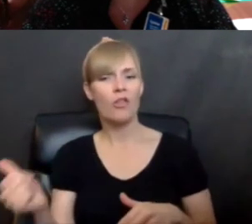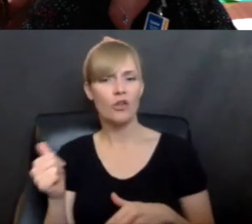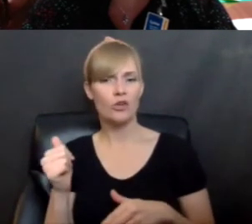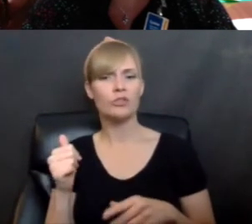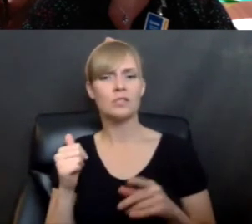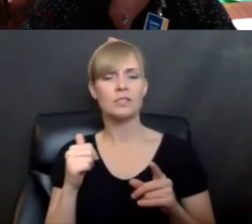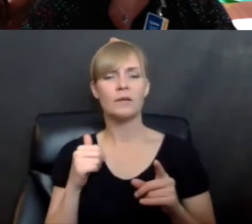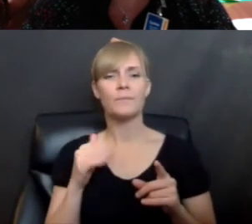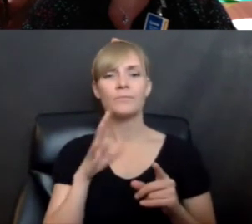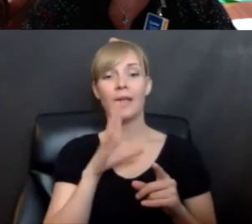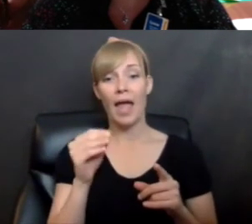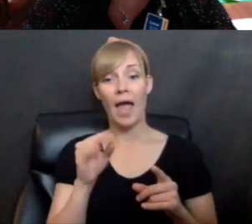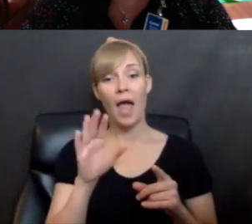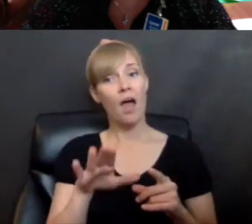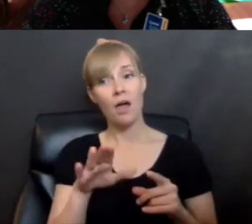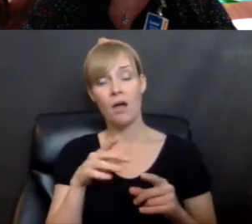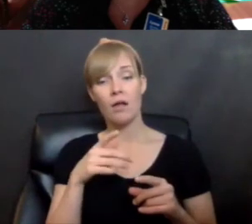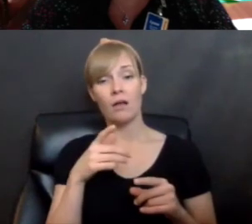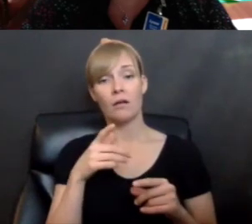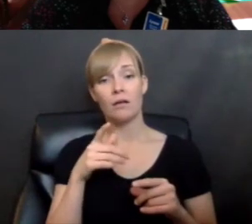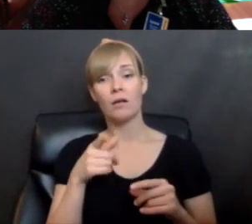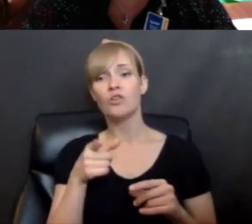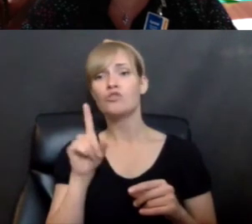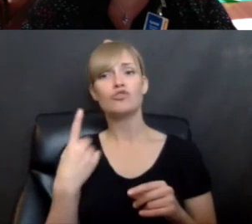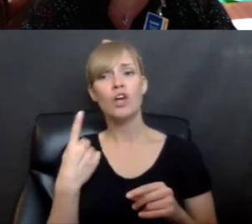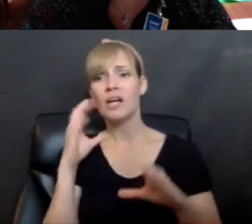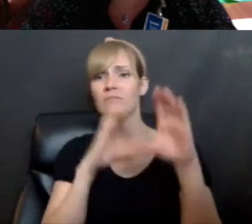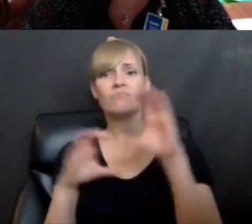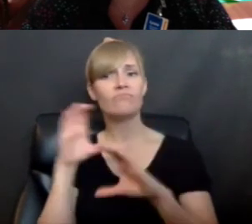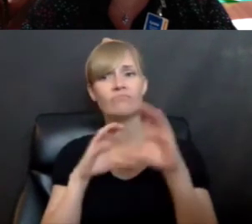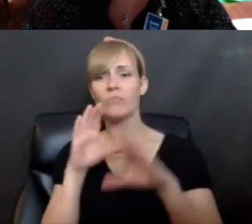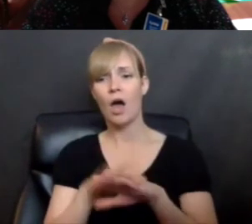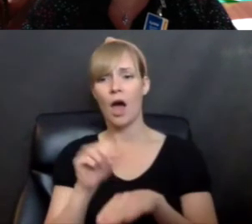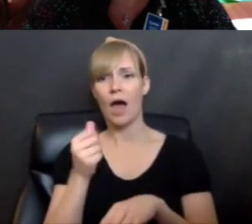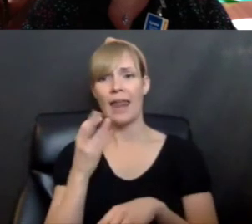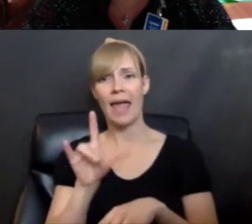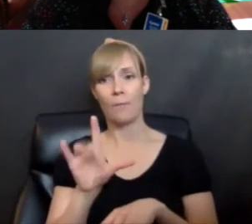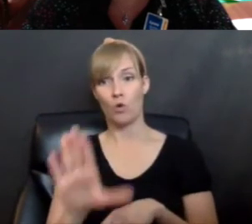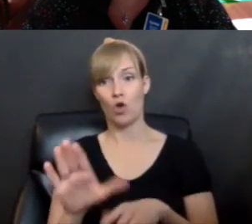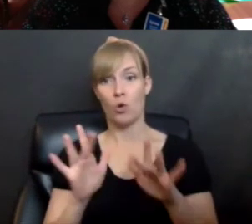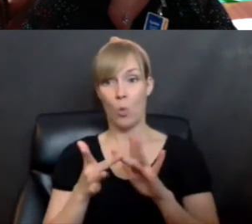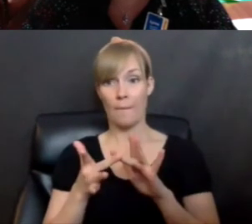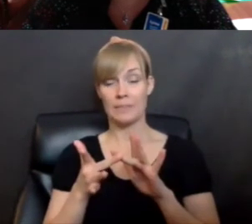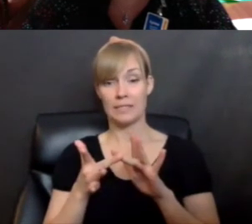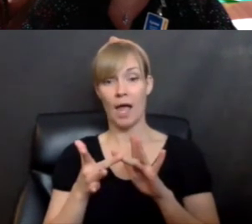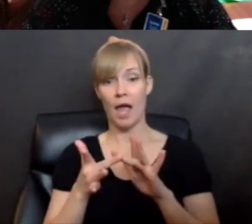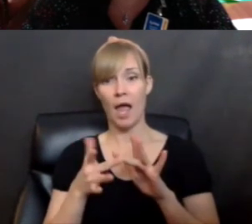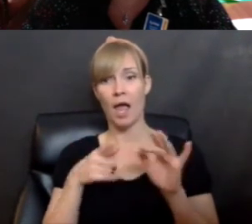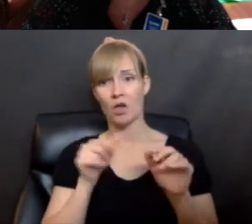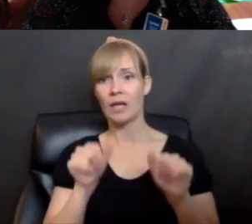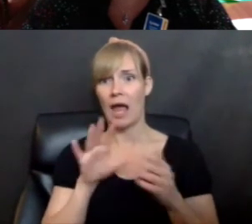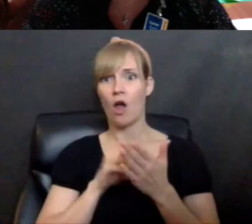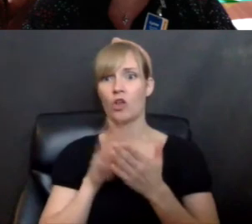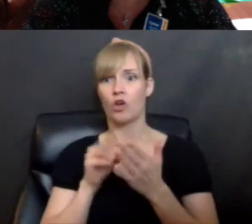and just, just surf around on April's own personal little website there to appreciate some of the other